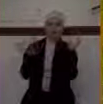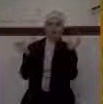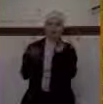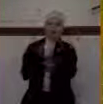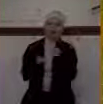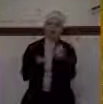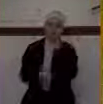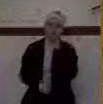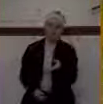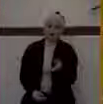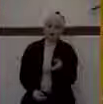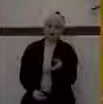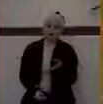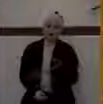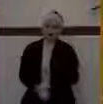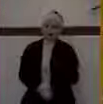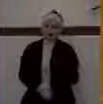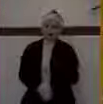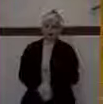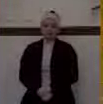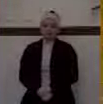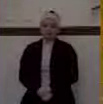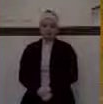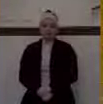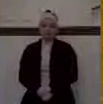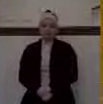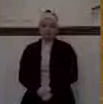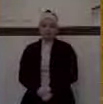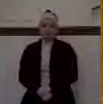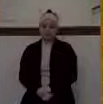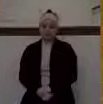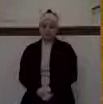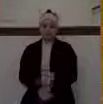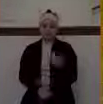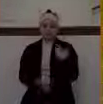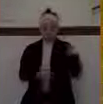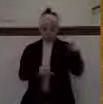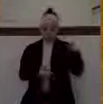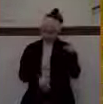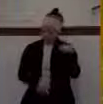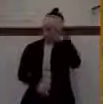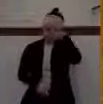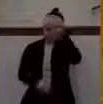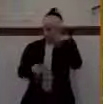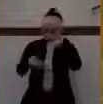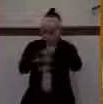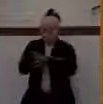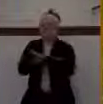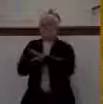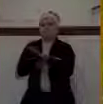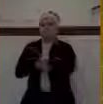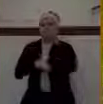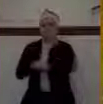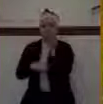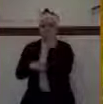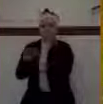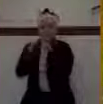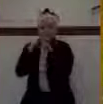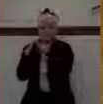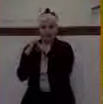So what happens? Shishak comes into Jerusalem and Rehoboam is humbled.